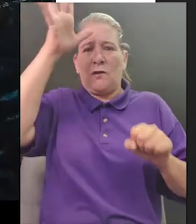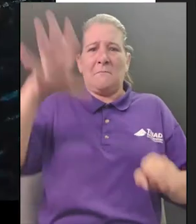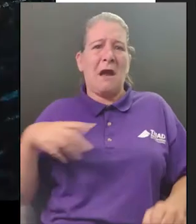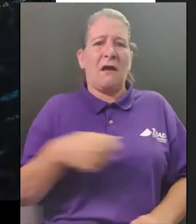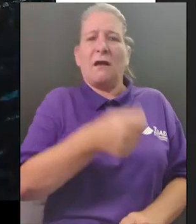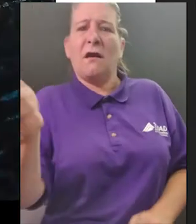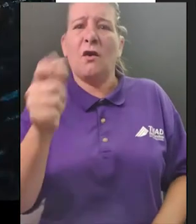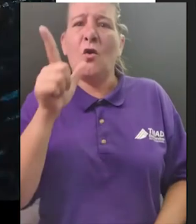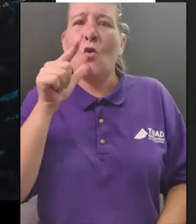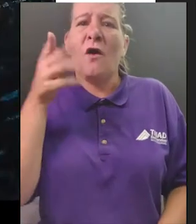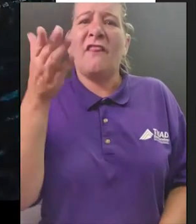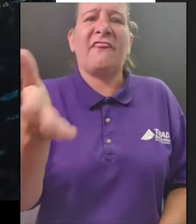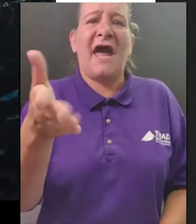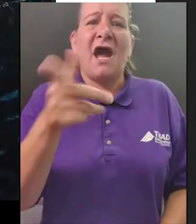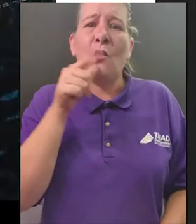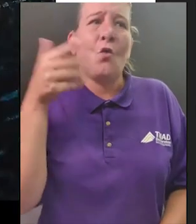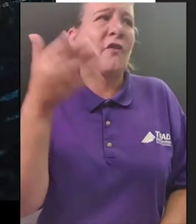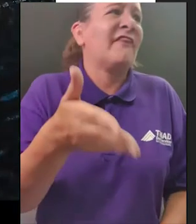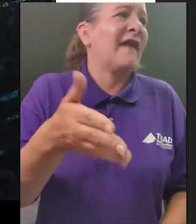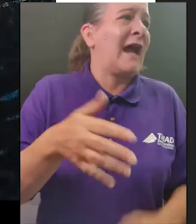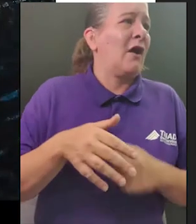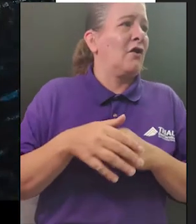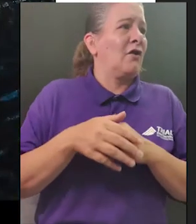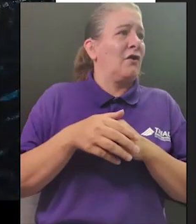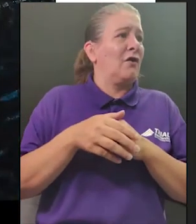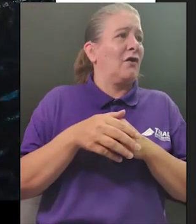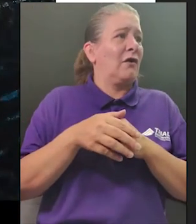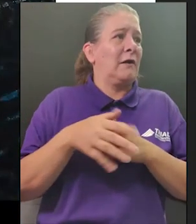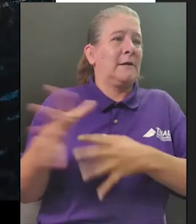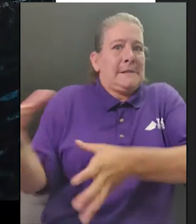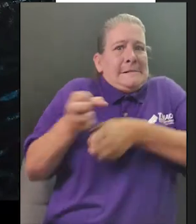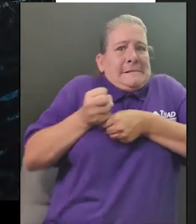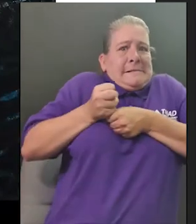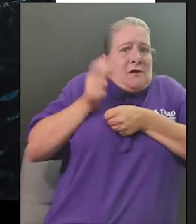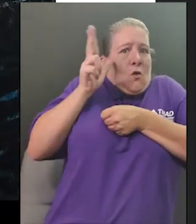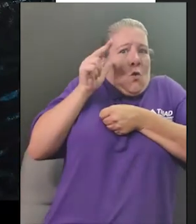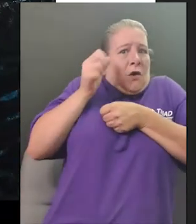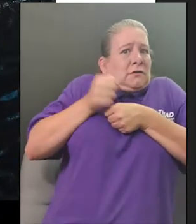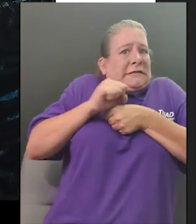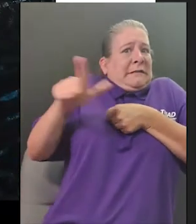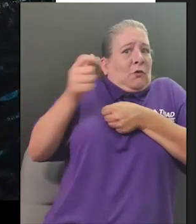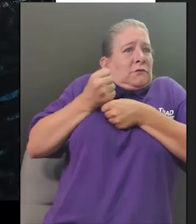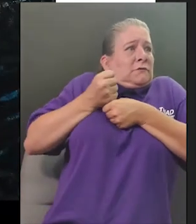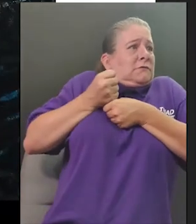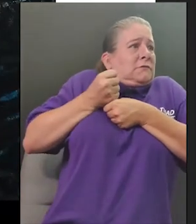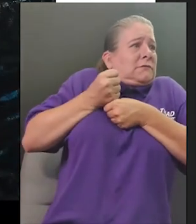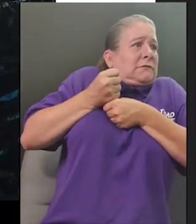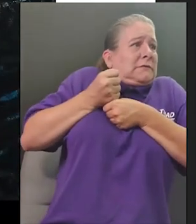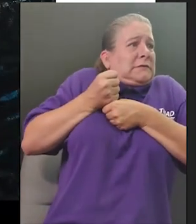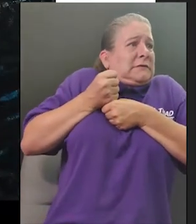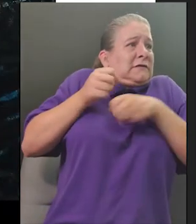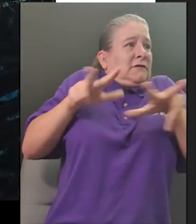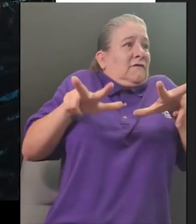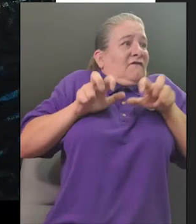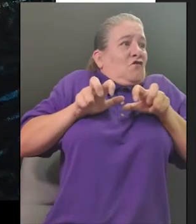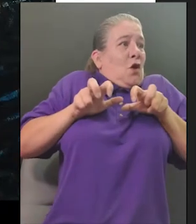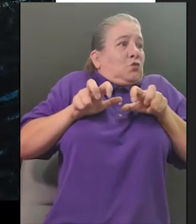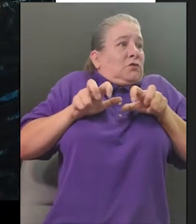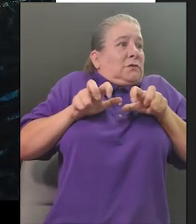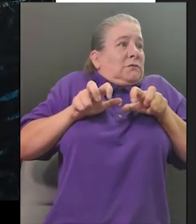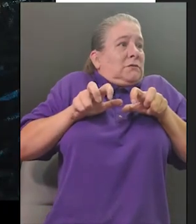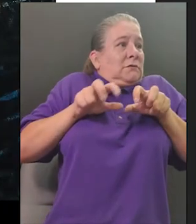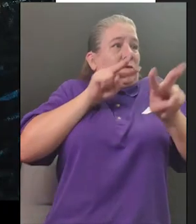holding star tightly sibyl stood frozen behind a thick tree trunk